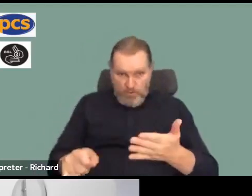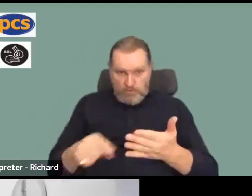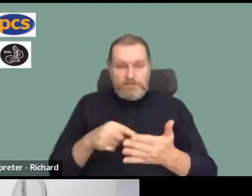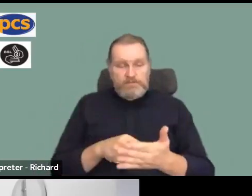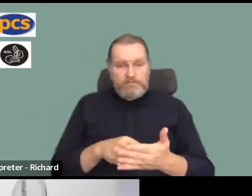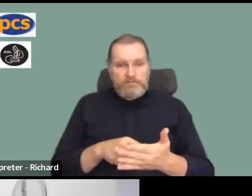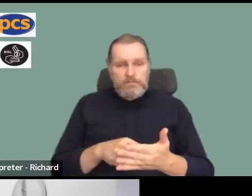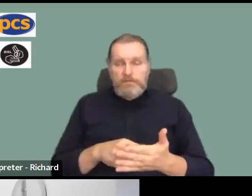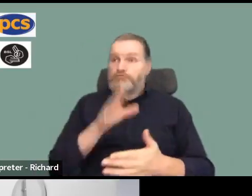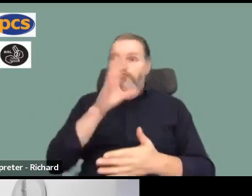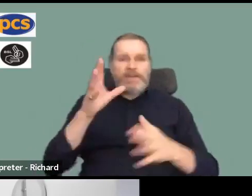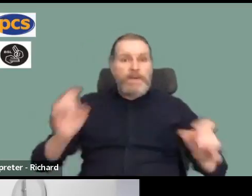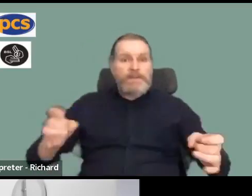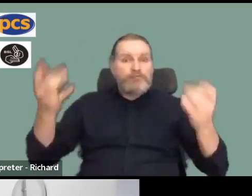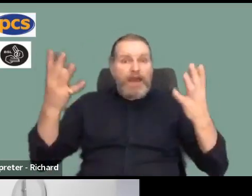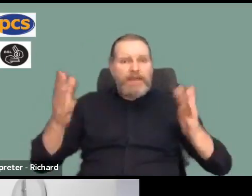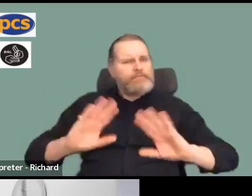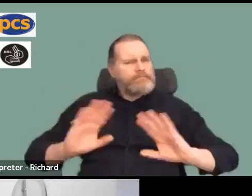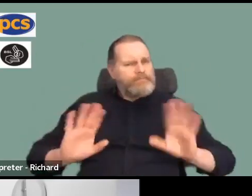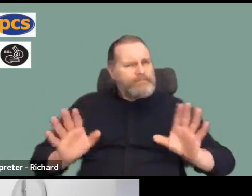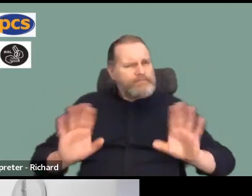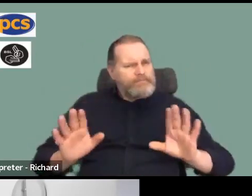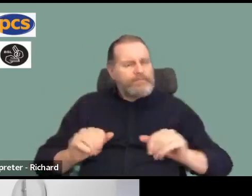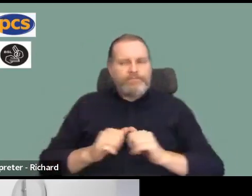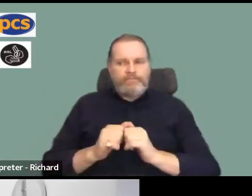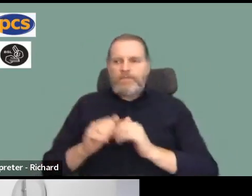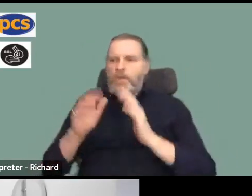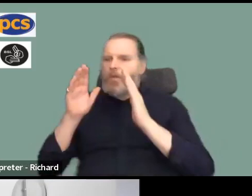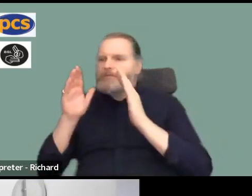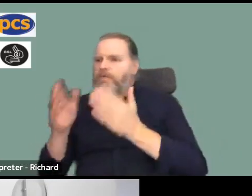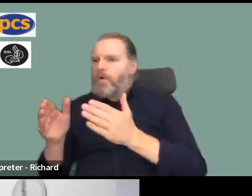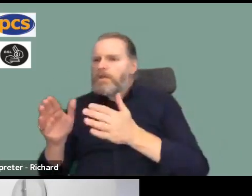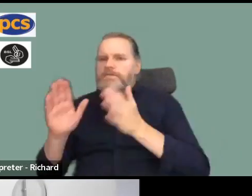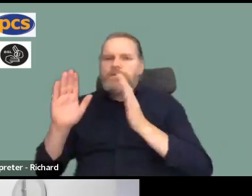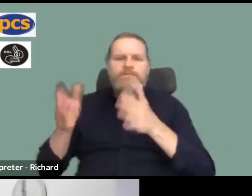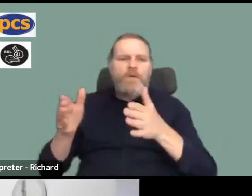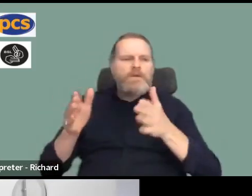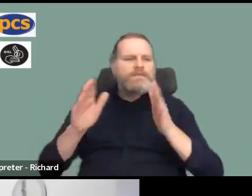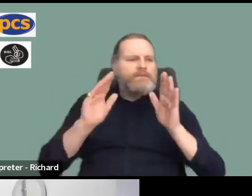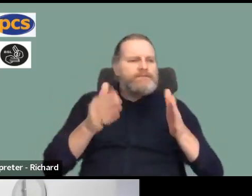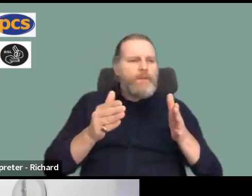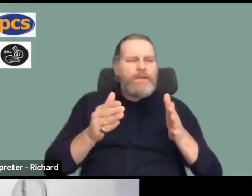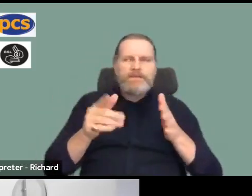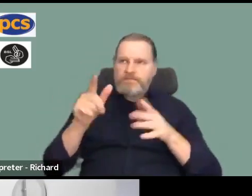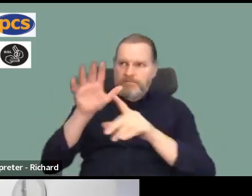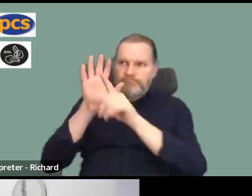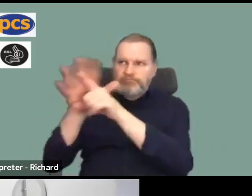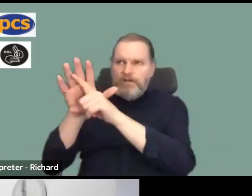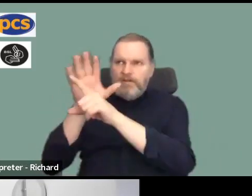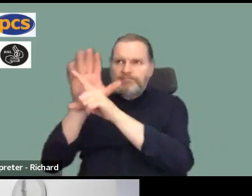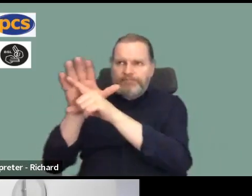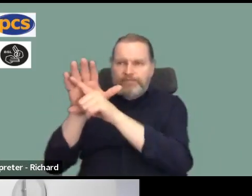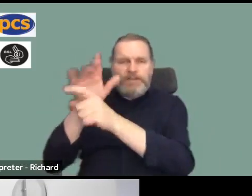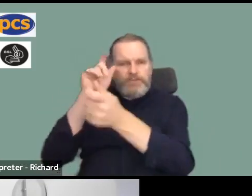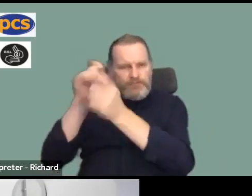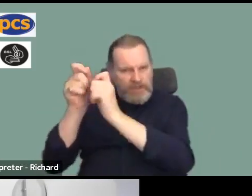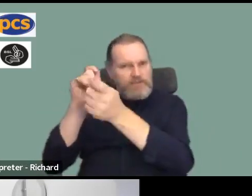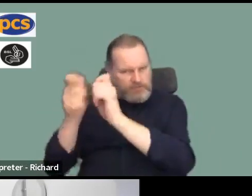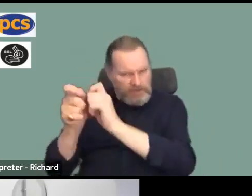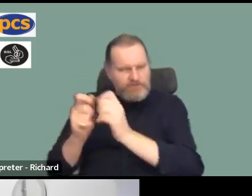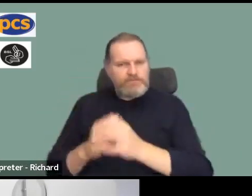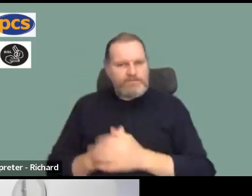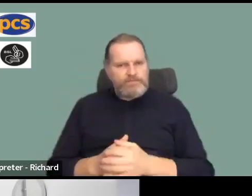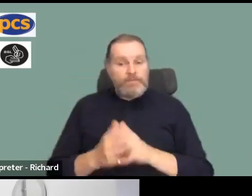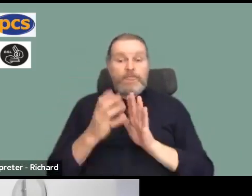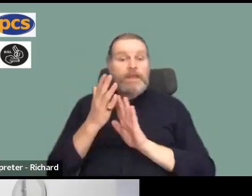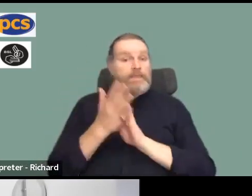supports what we're doing, but B, focuses on where we really can hit them and hit them hard. And that's where there'll be a combination